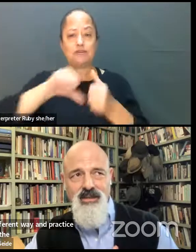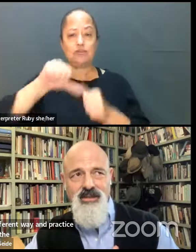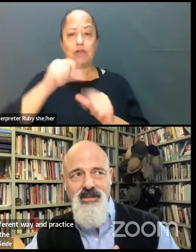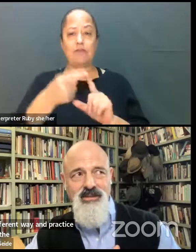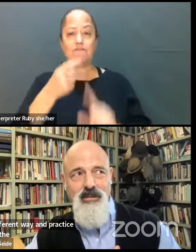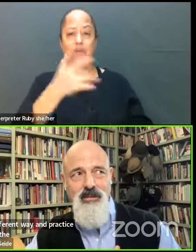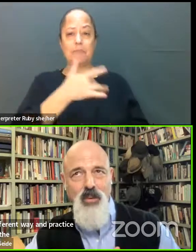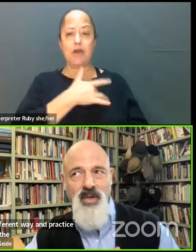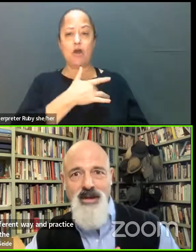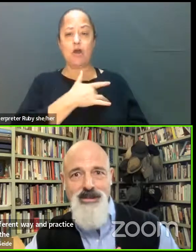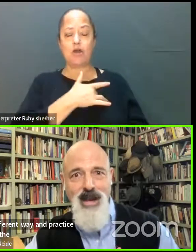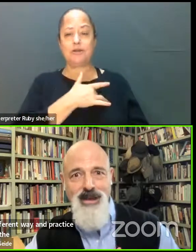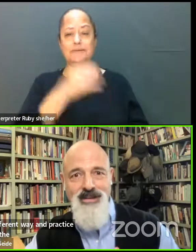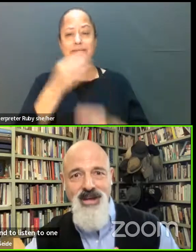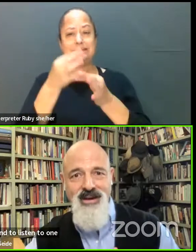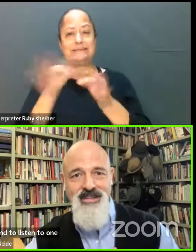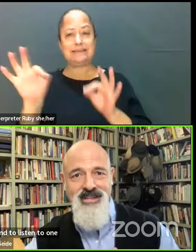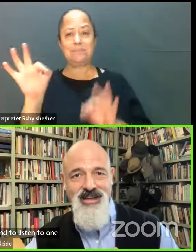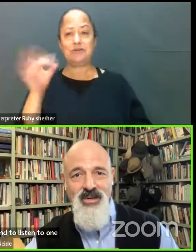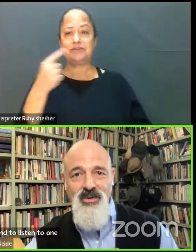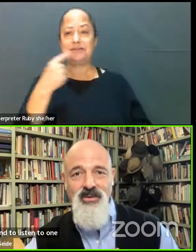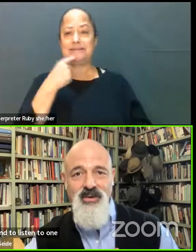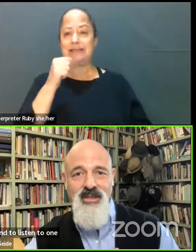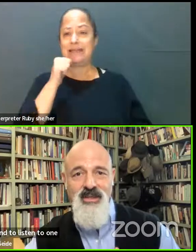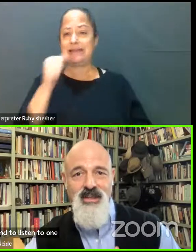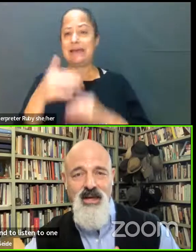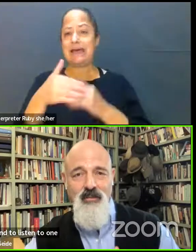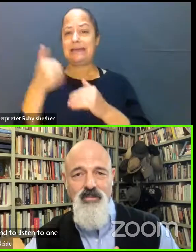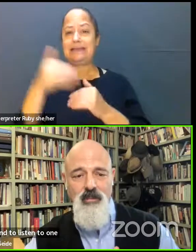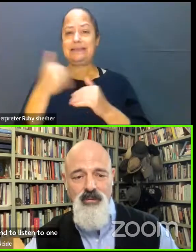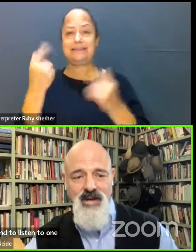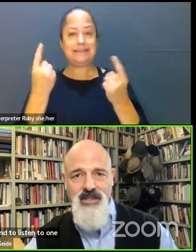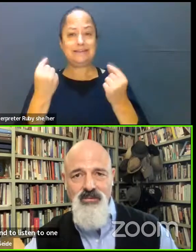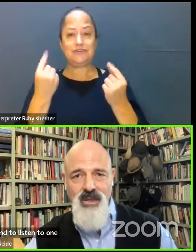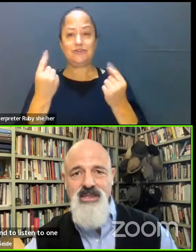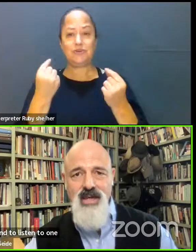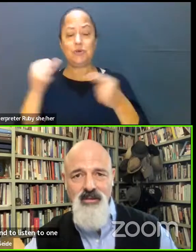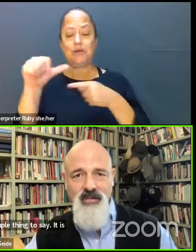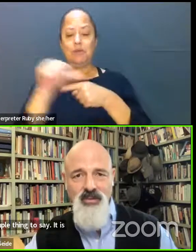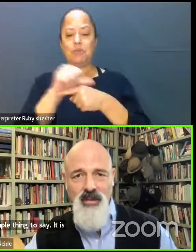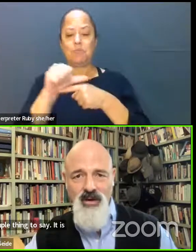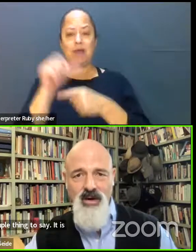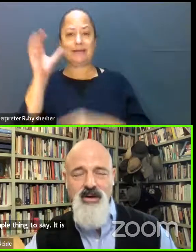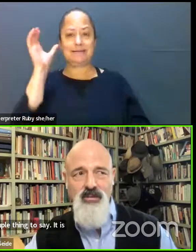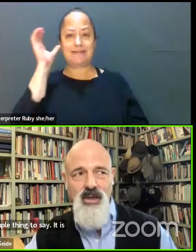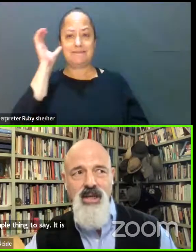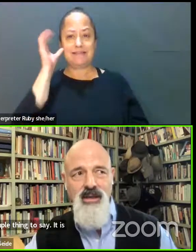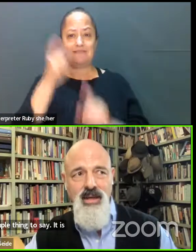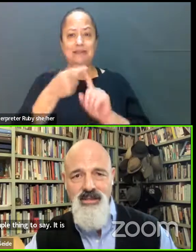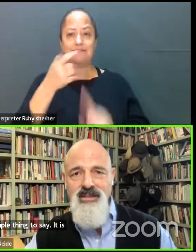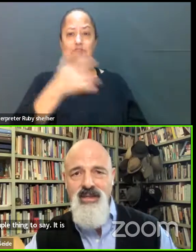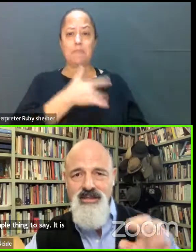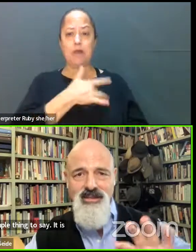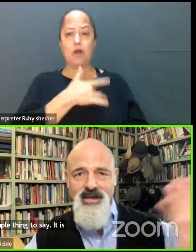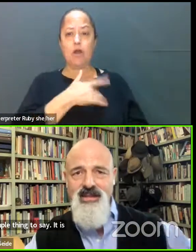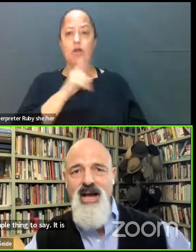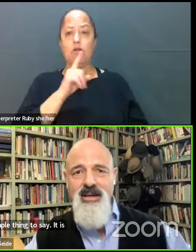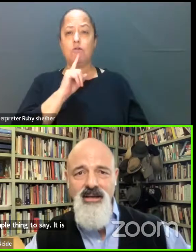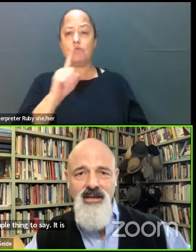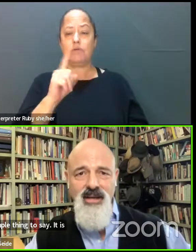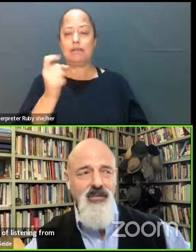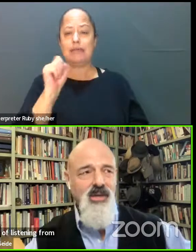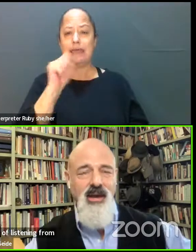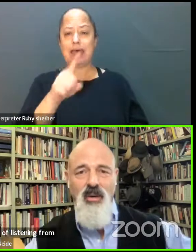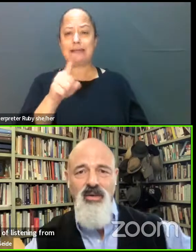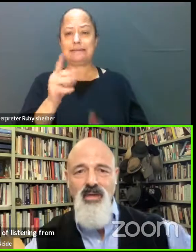It's a simple thing to say. It's not an easy thing to do. The practice of listening from the heart really asks us to set